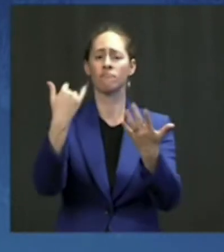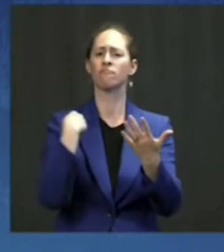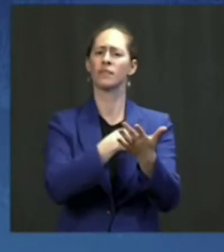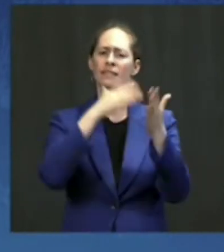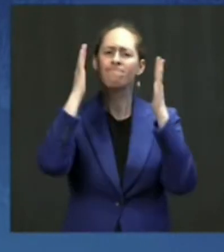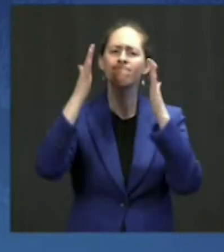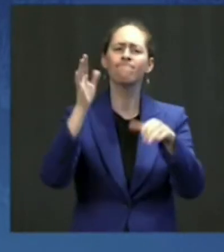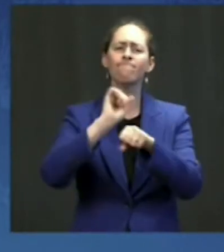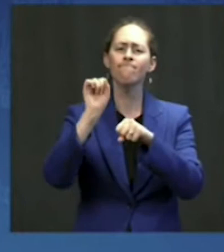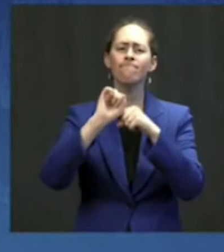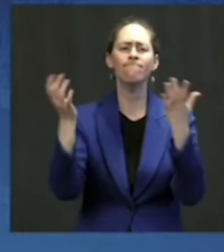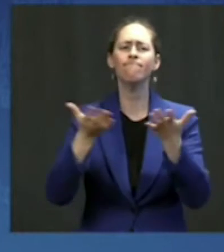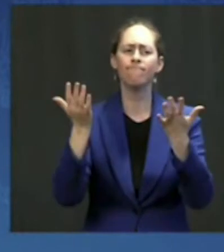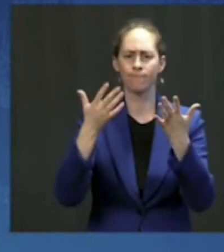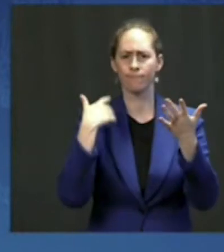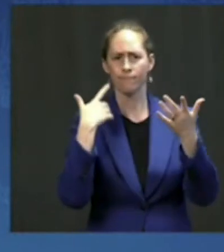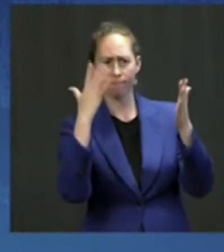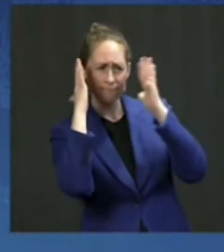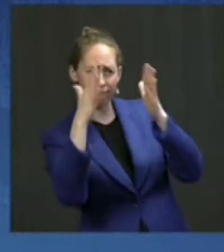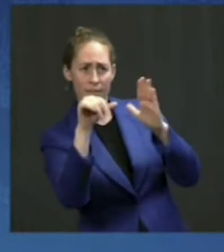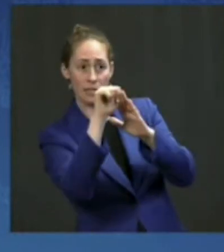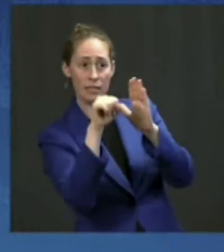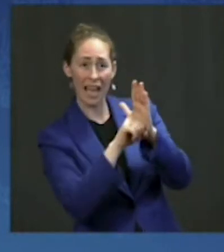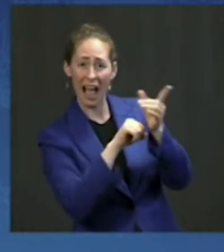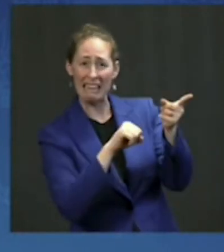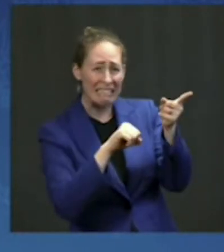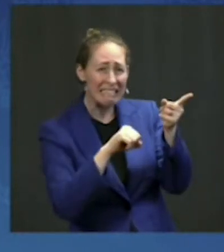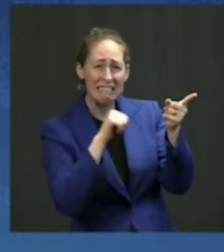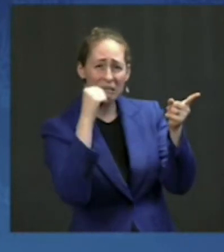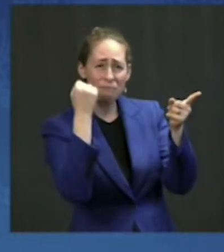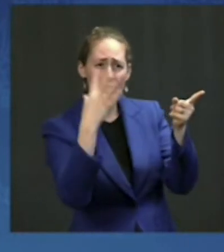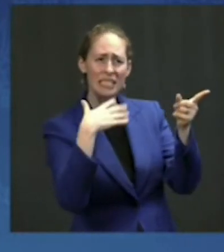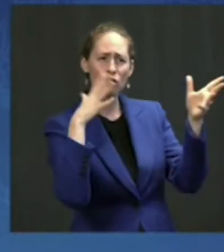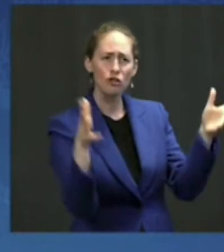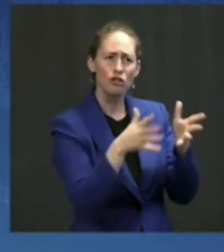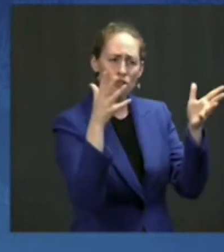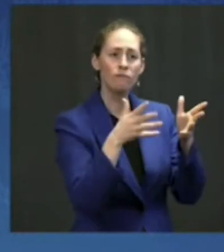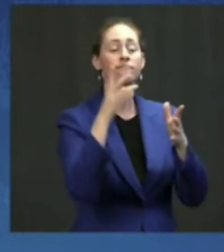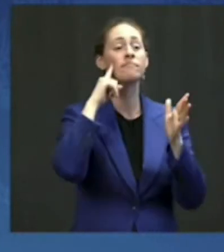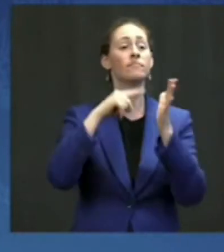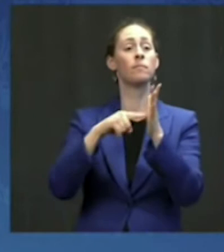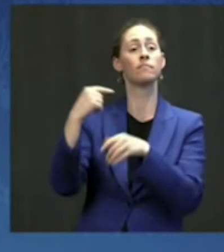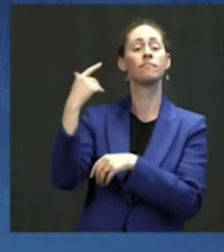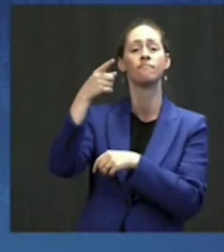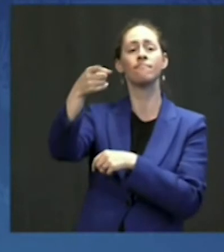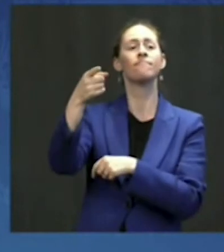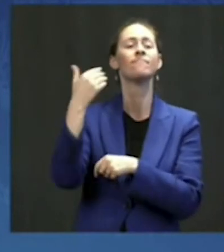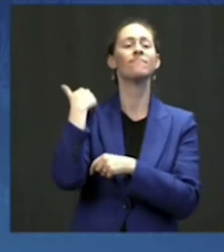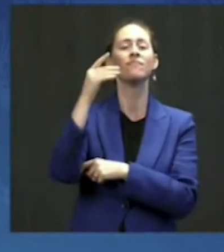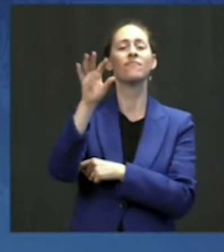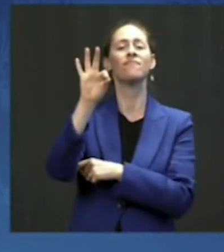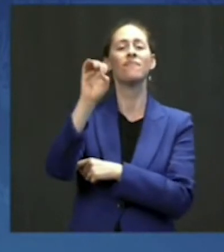encourage unvaccinated people to get vaccinated. In February, the grocery store chain Kroger's